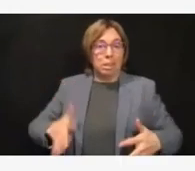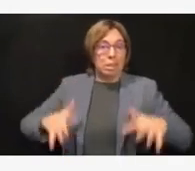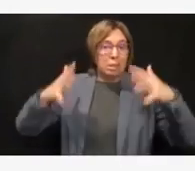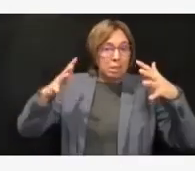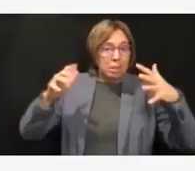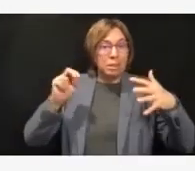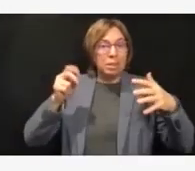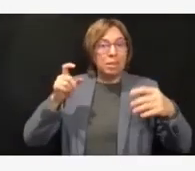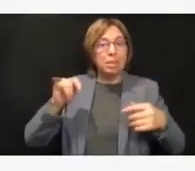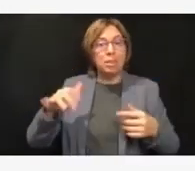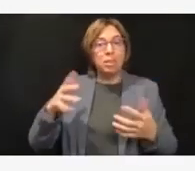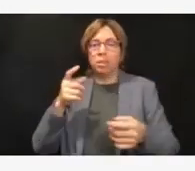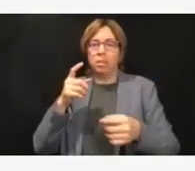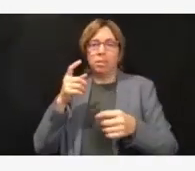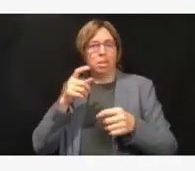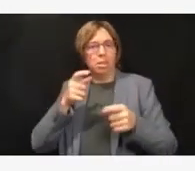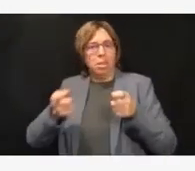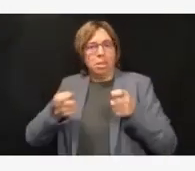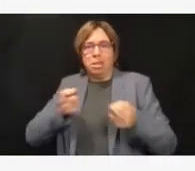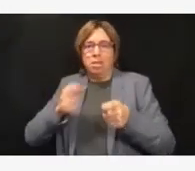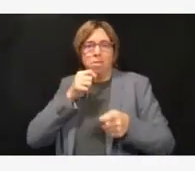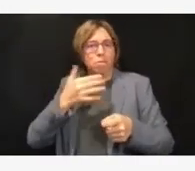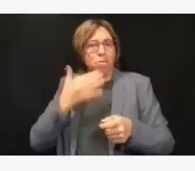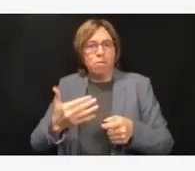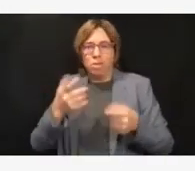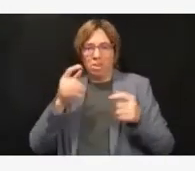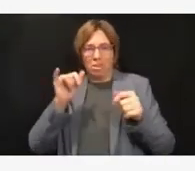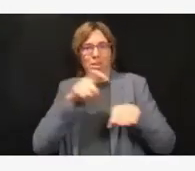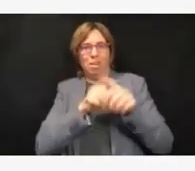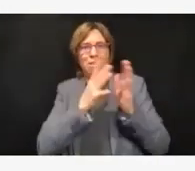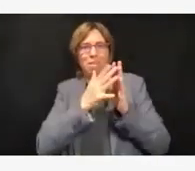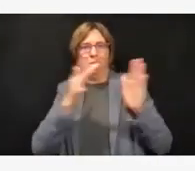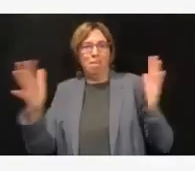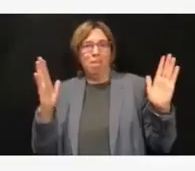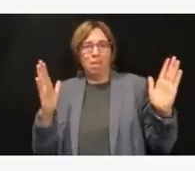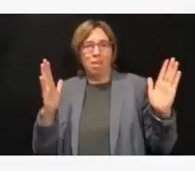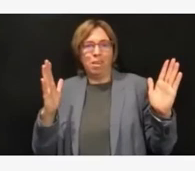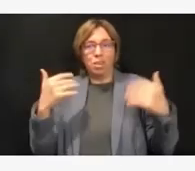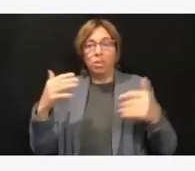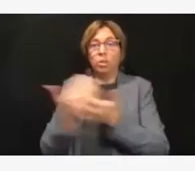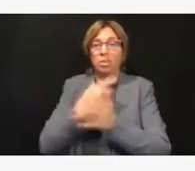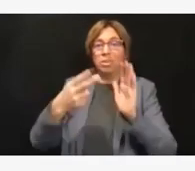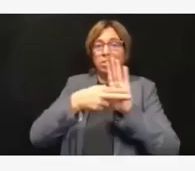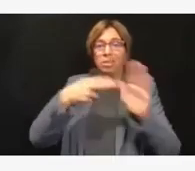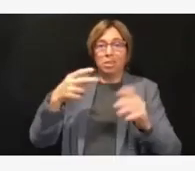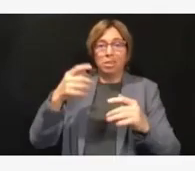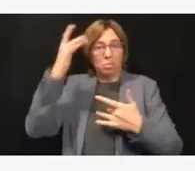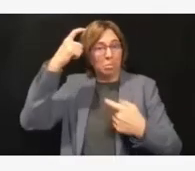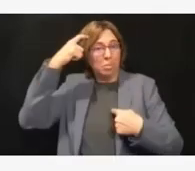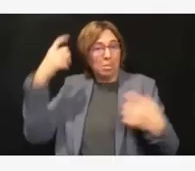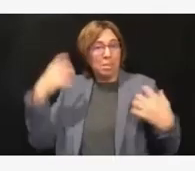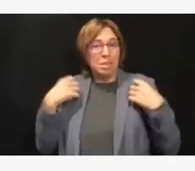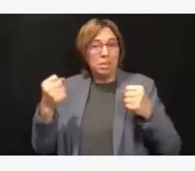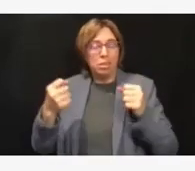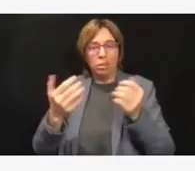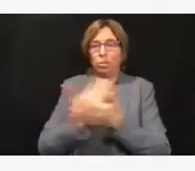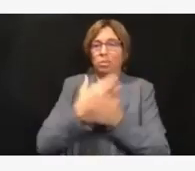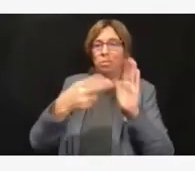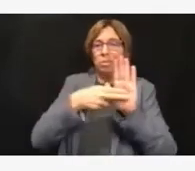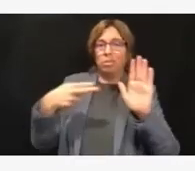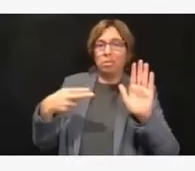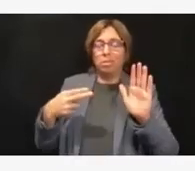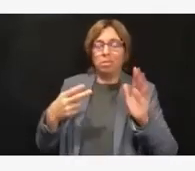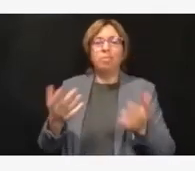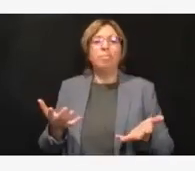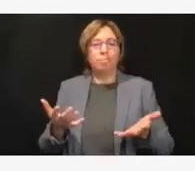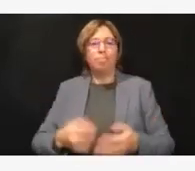may have been new diagnoses that happened. But the point is, if you're depressed,